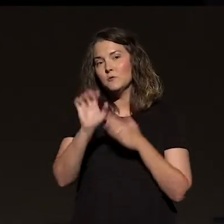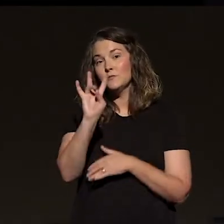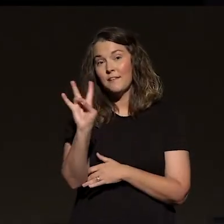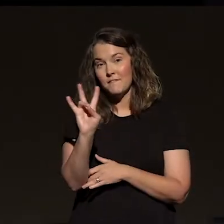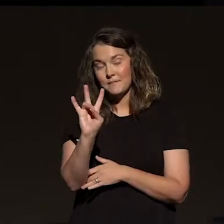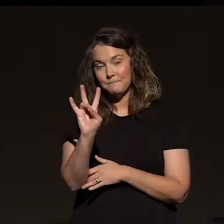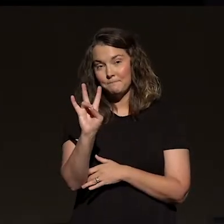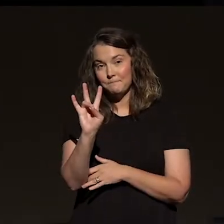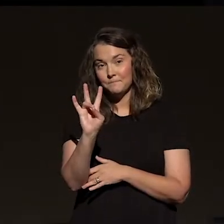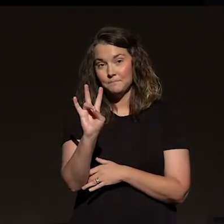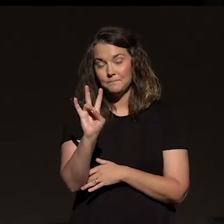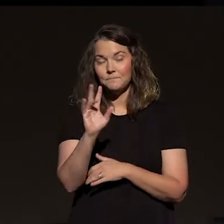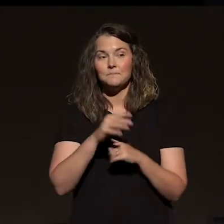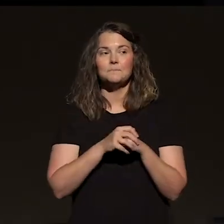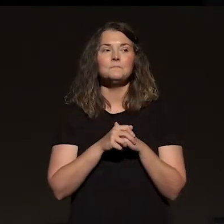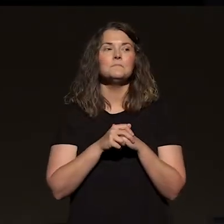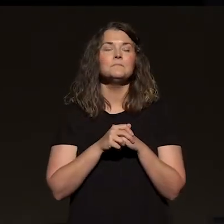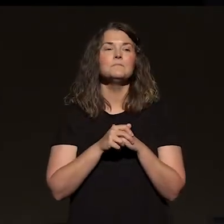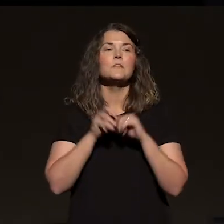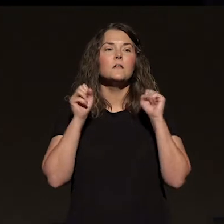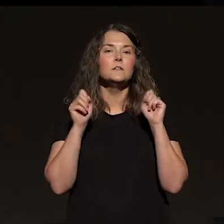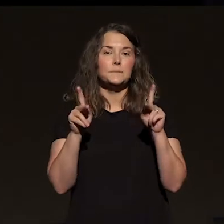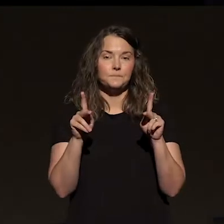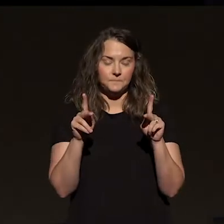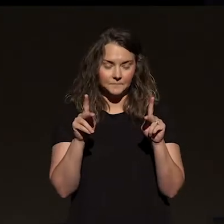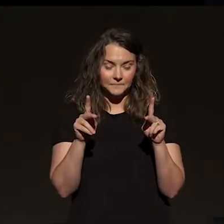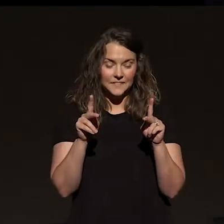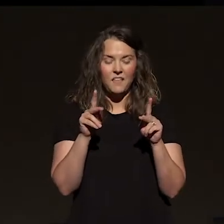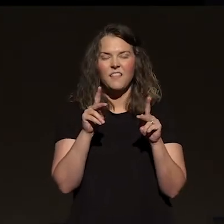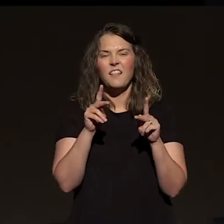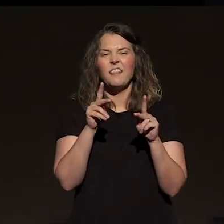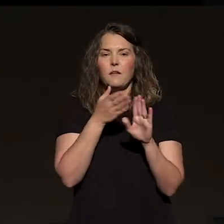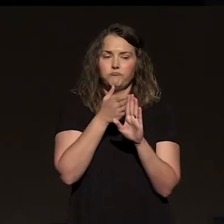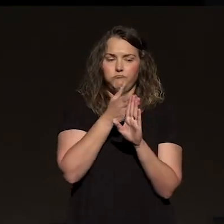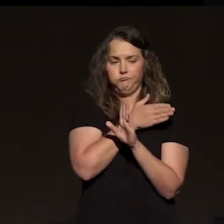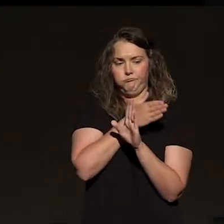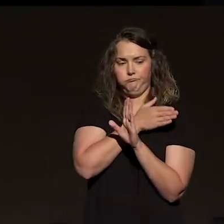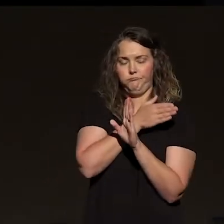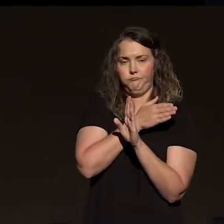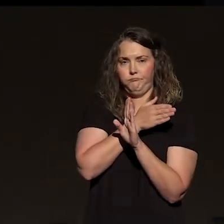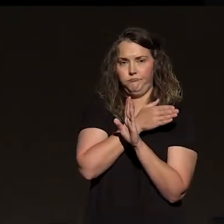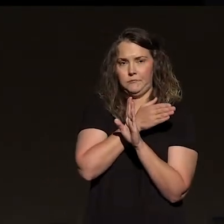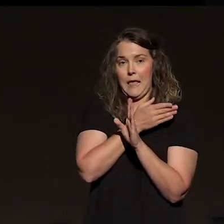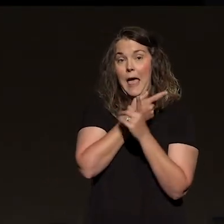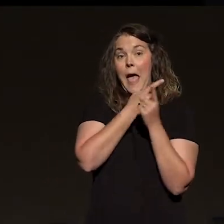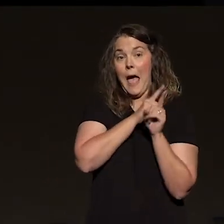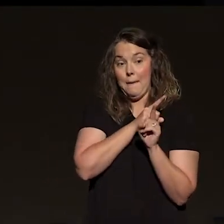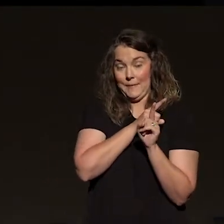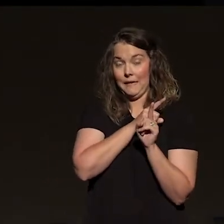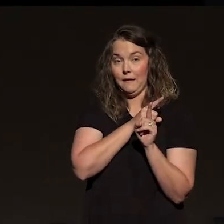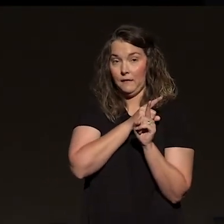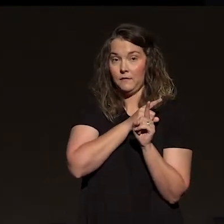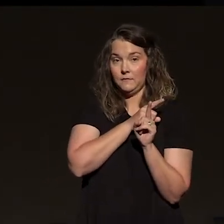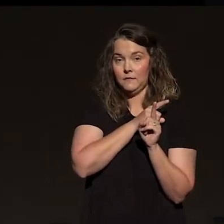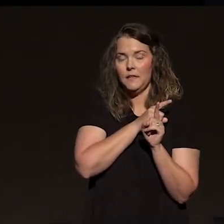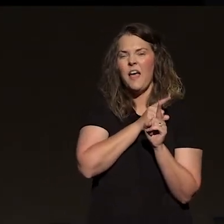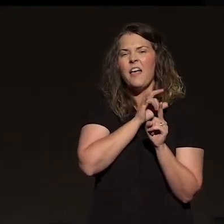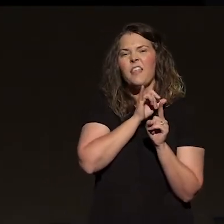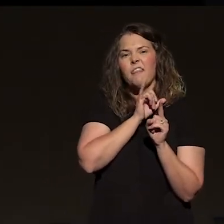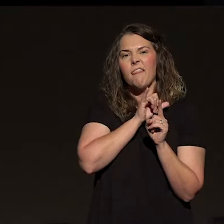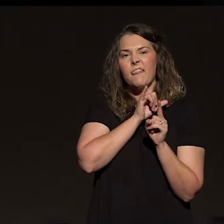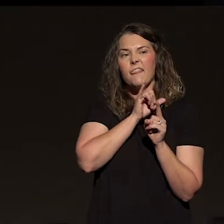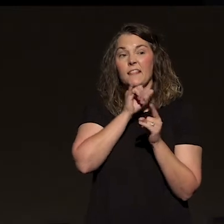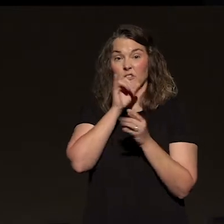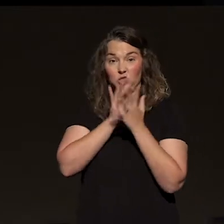'all are looking for your Bible since you didn't bring it. Okay, here's the context. Here's the context of Matthew seven, where we're going to be. It's the end of